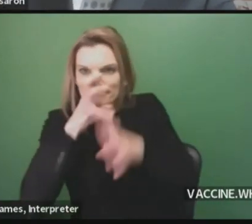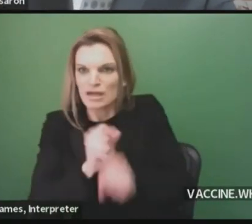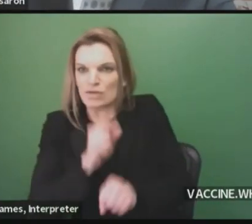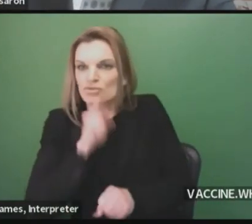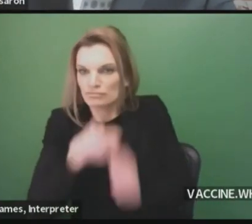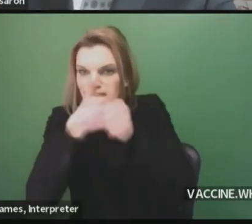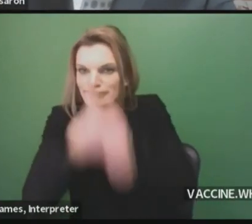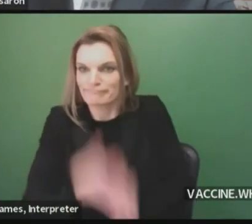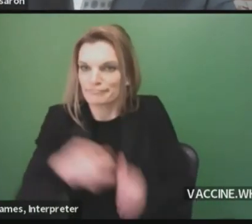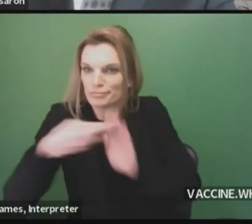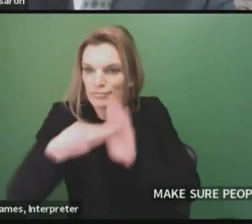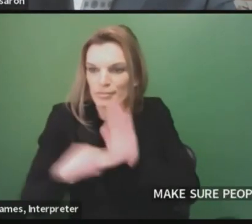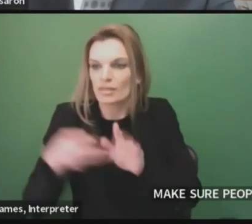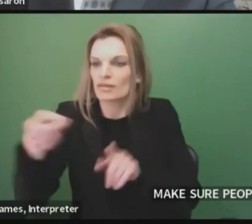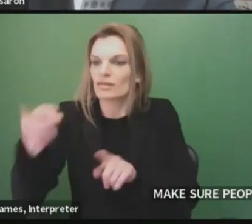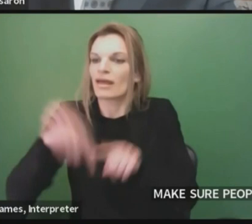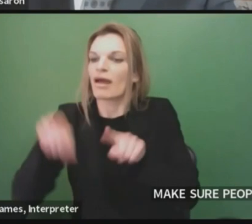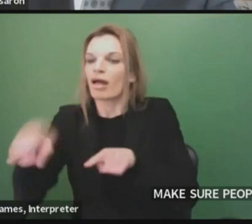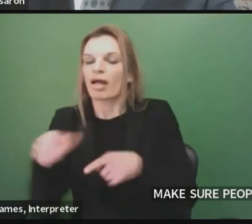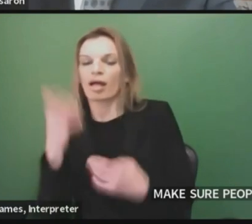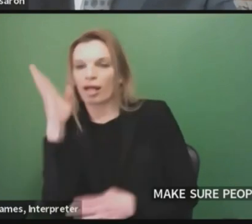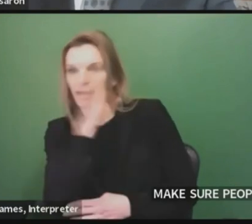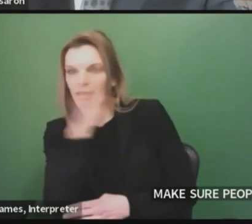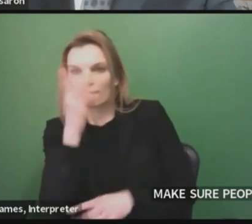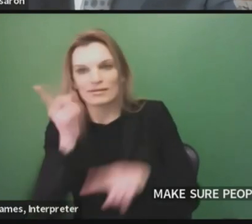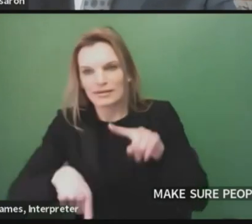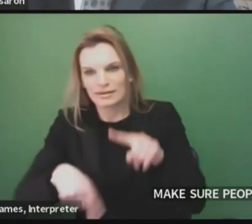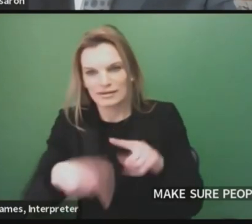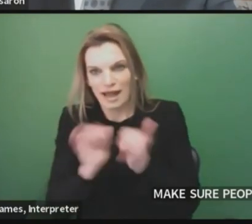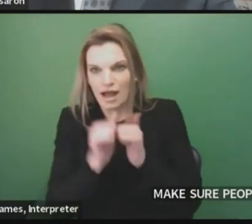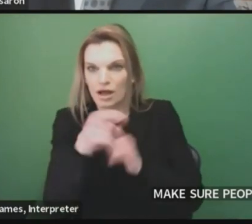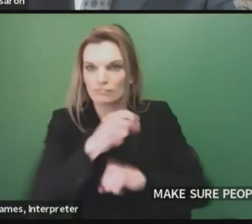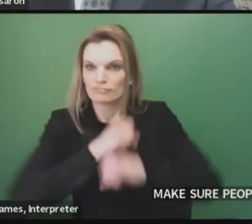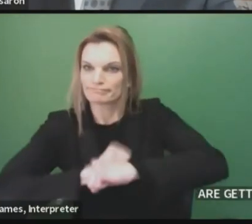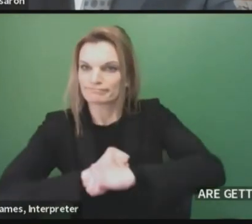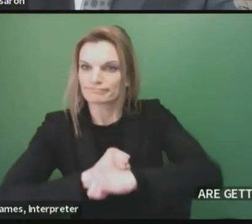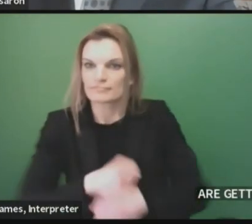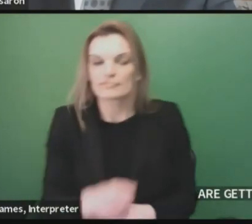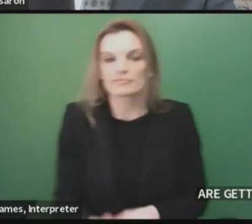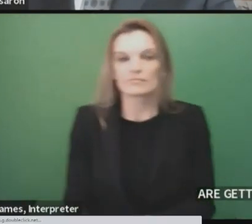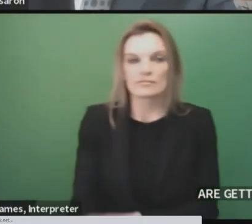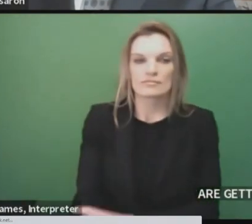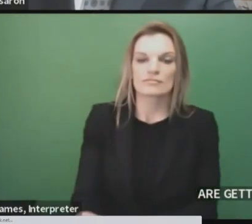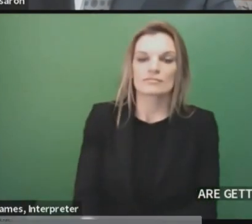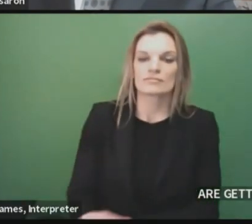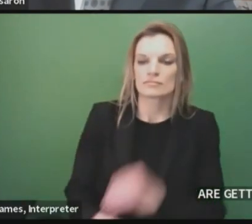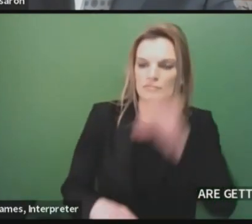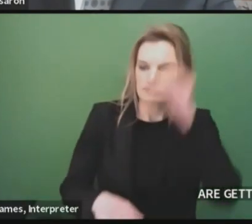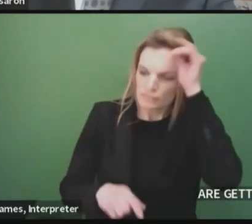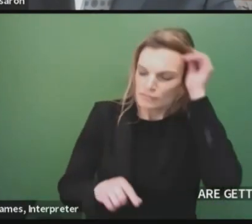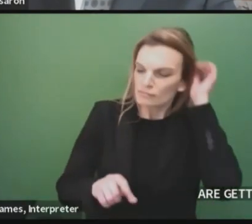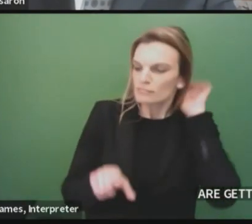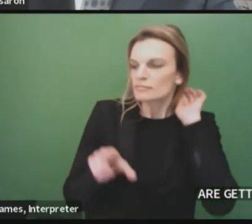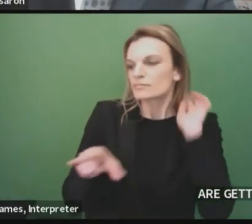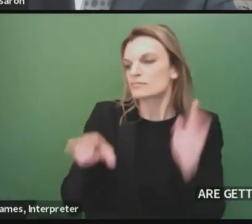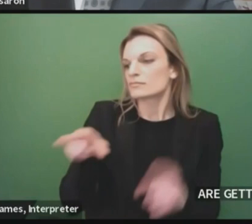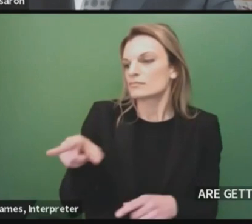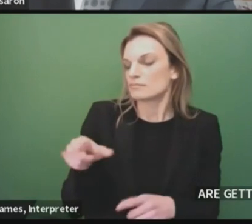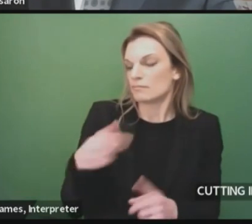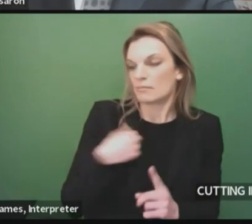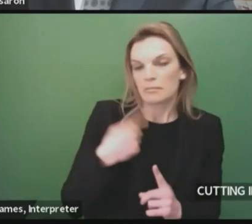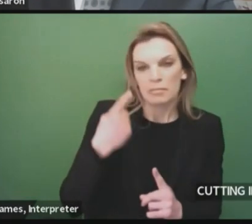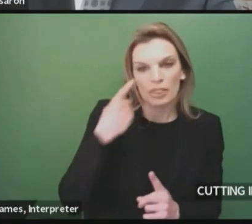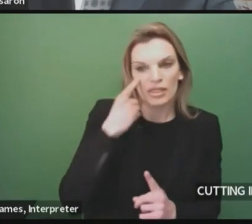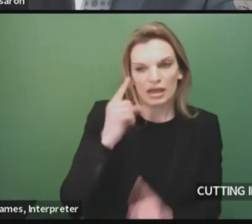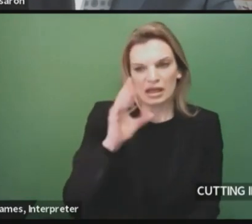and preventing people from cutting in line? Yeah, so I don't think that it's necessarily people cutting in line. Perhaps in some